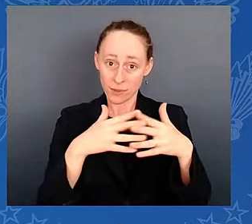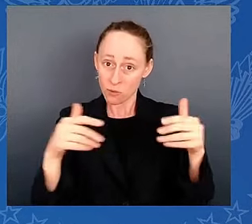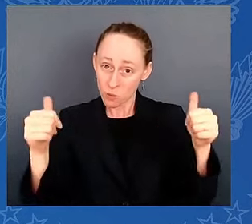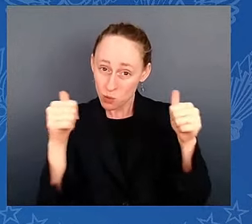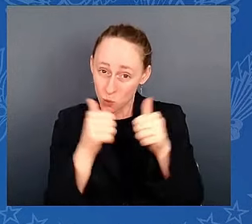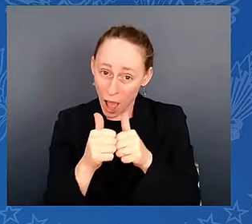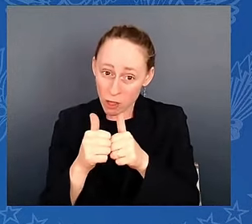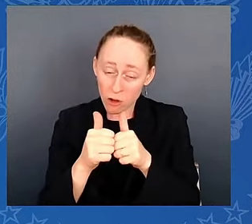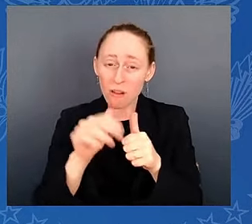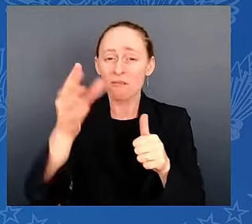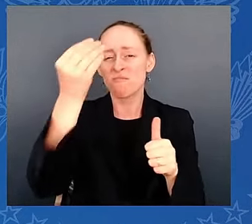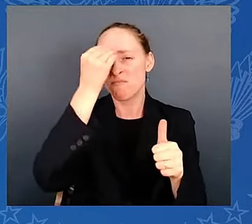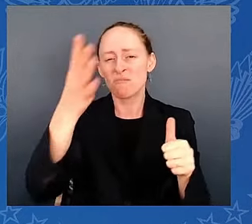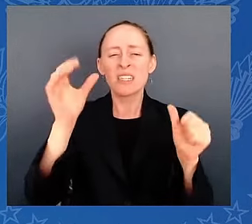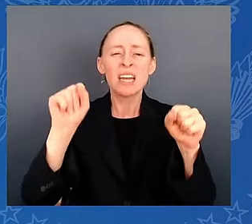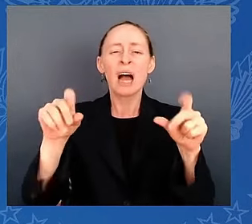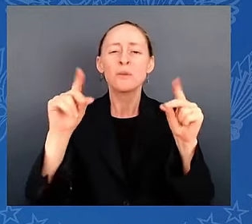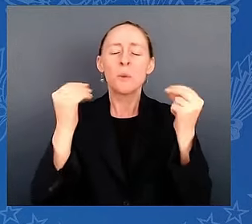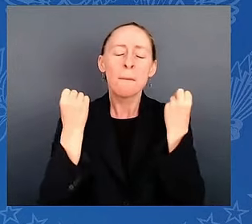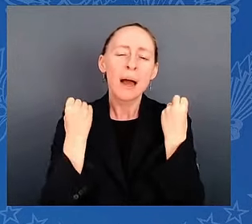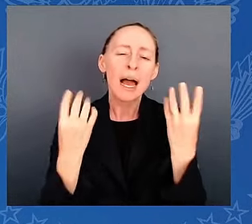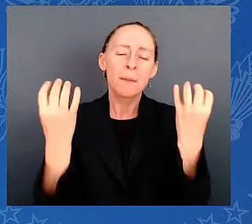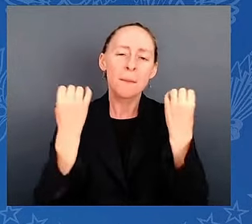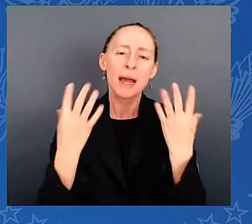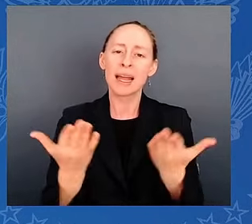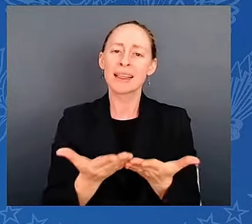bless you all and may God protect our troops.